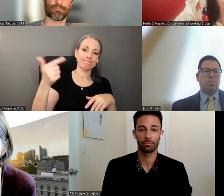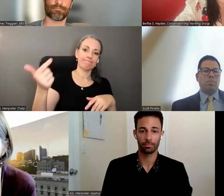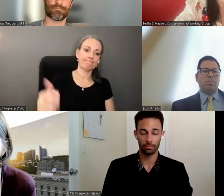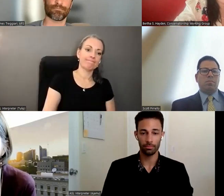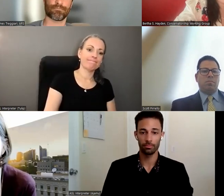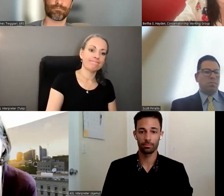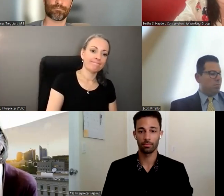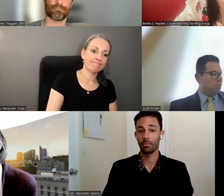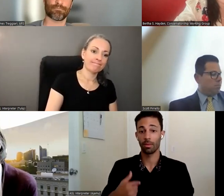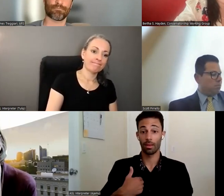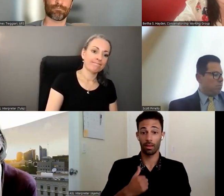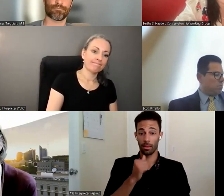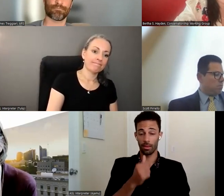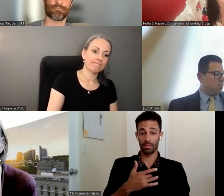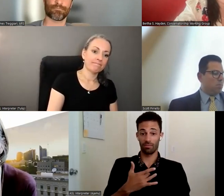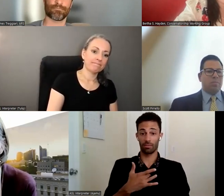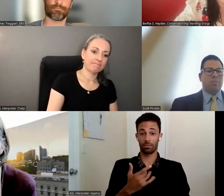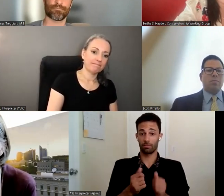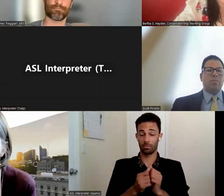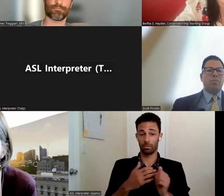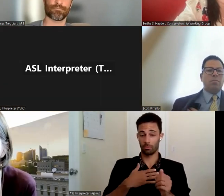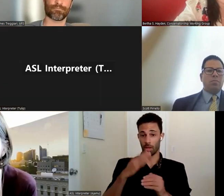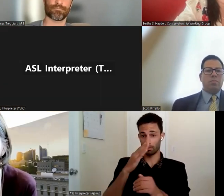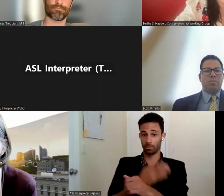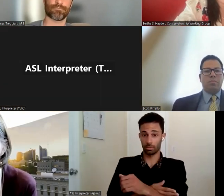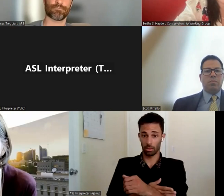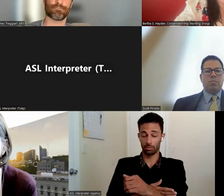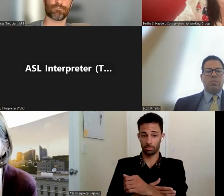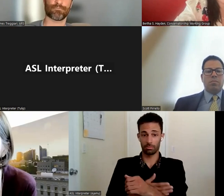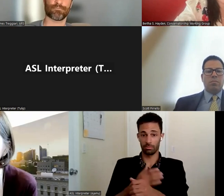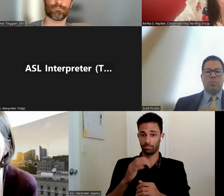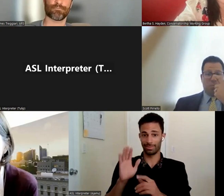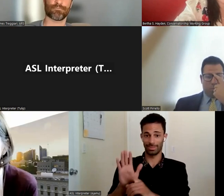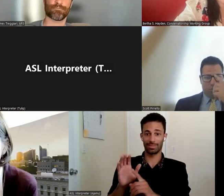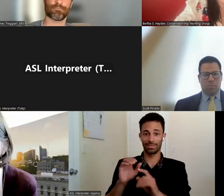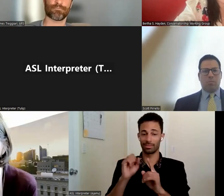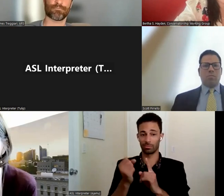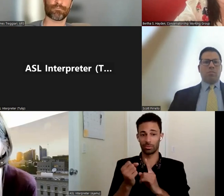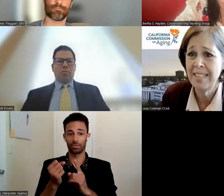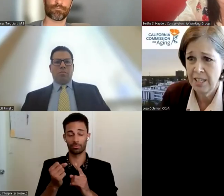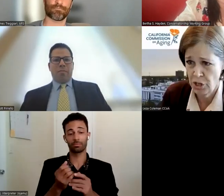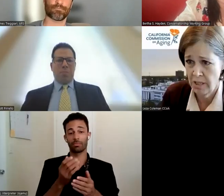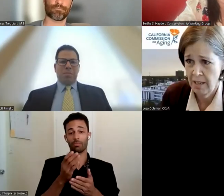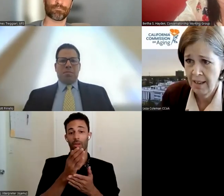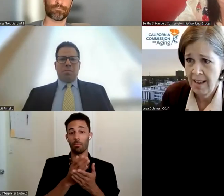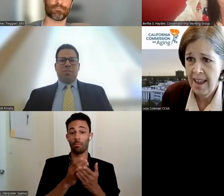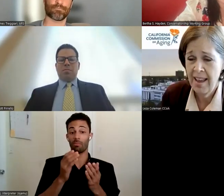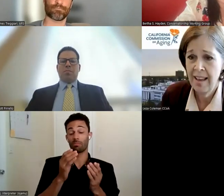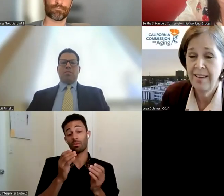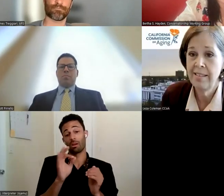so I think that's just something we have to be thinking about and that's part of why older adults are like you know what I have the right to make a bad decision